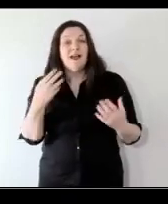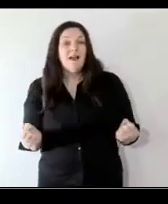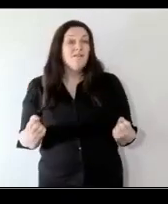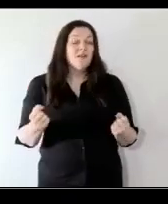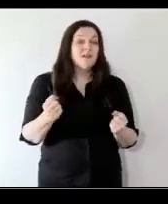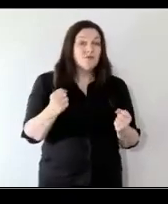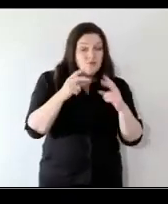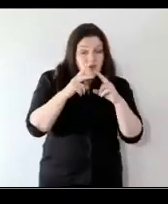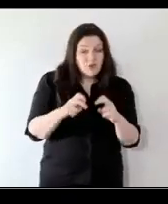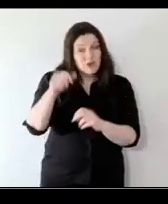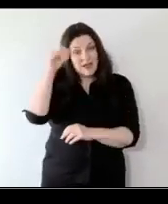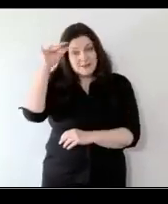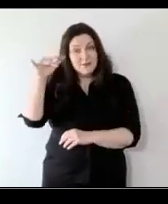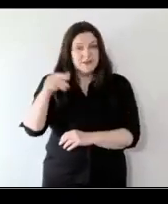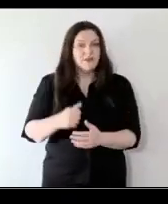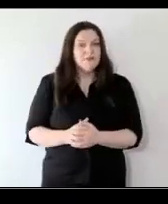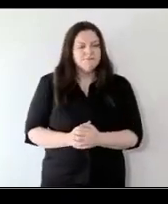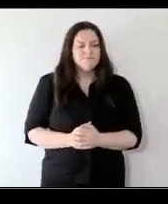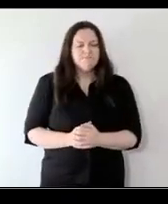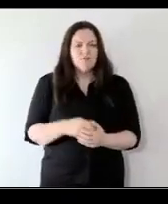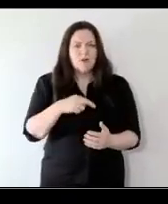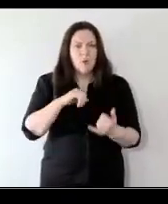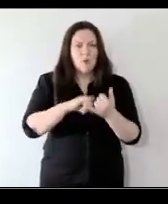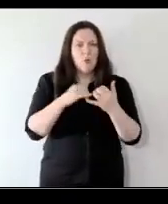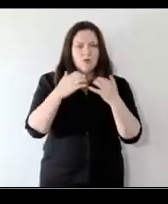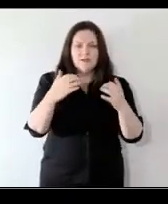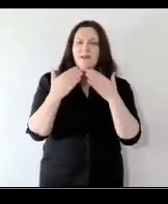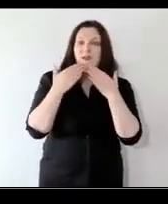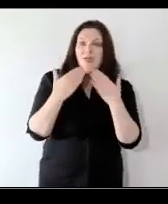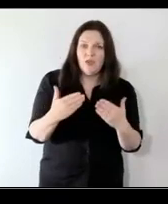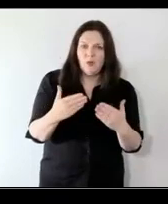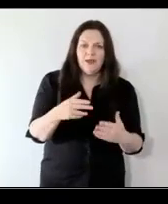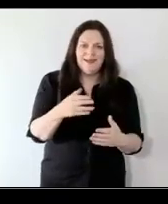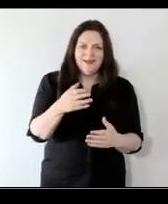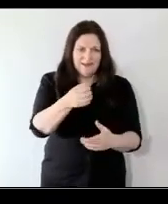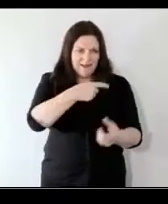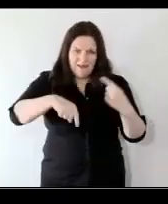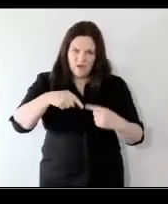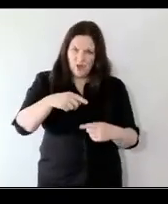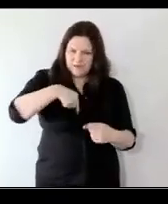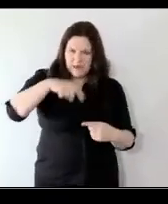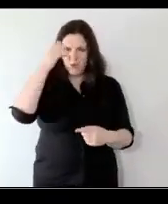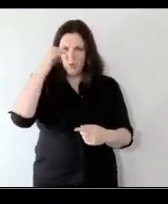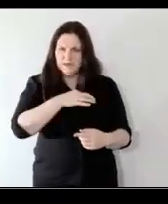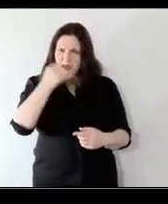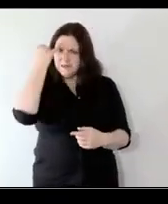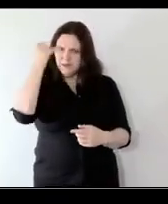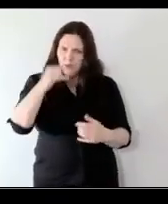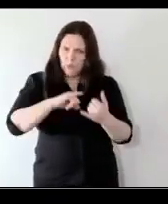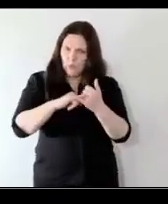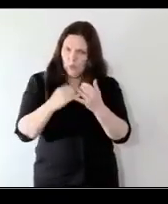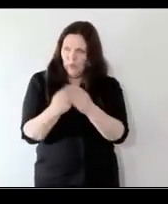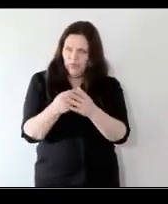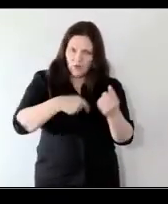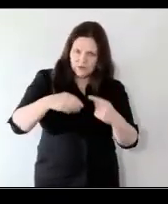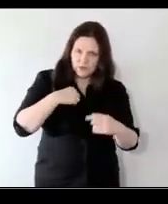are our predominant audience today. So thank you for that. That gives our audience a really good sense of who is with us